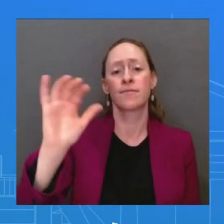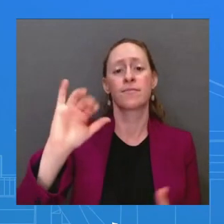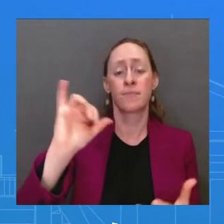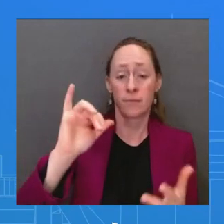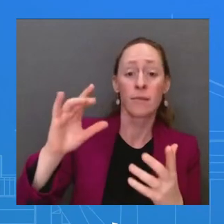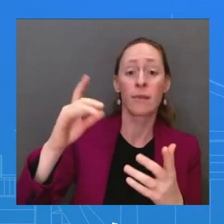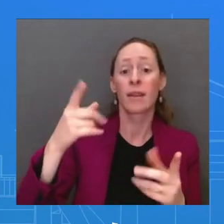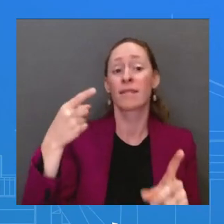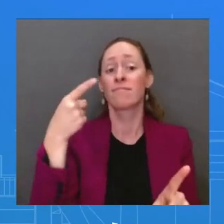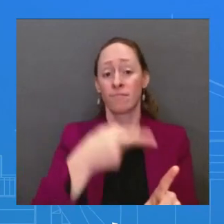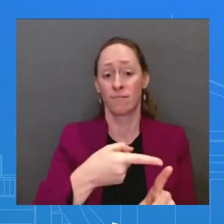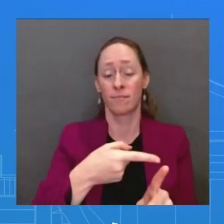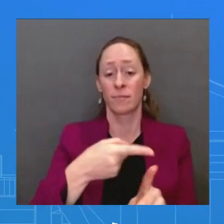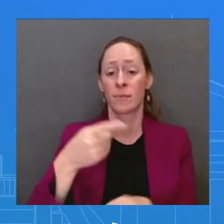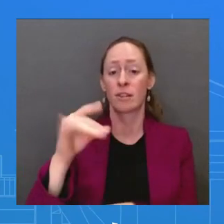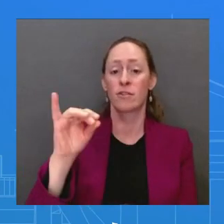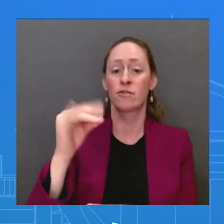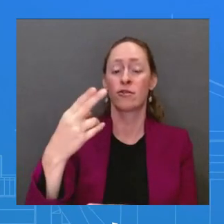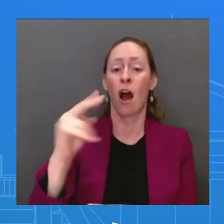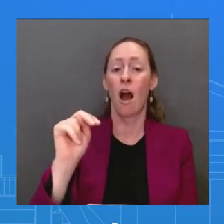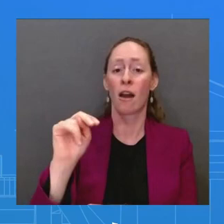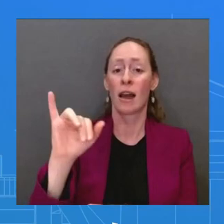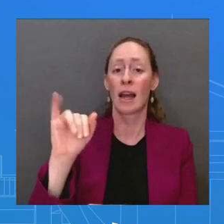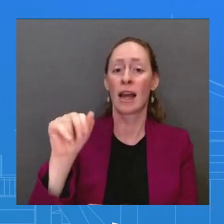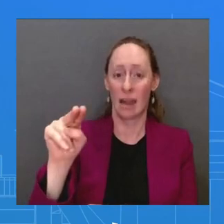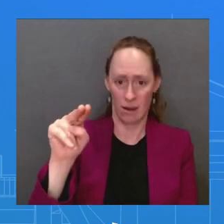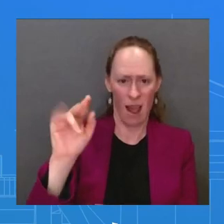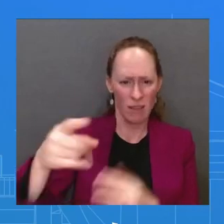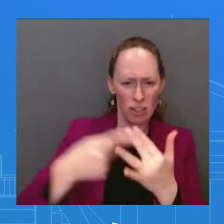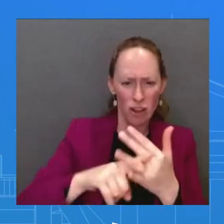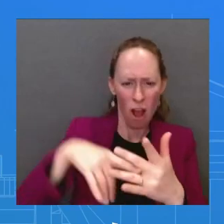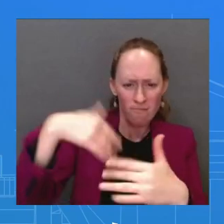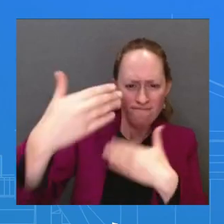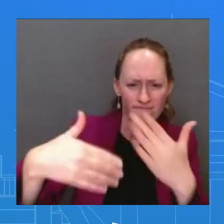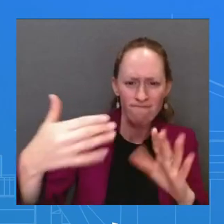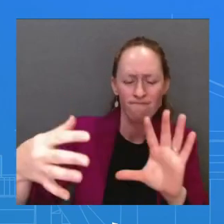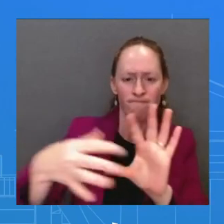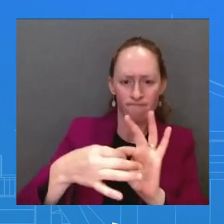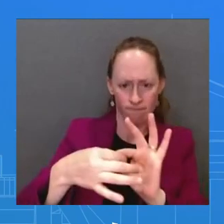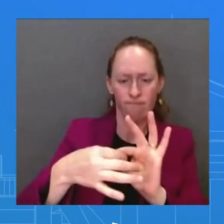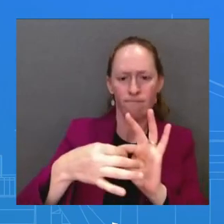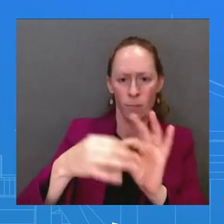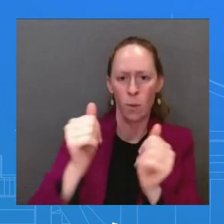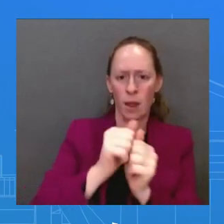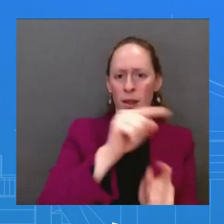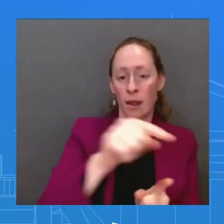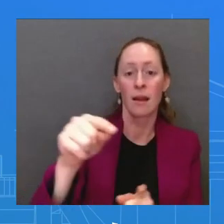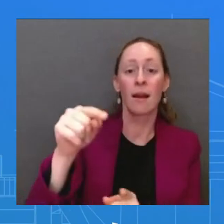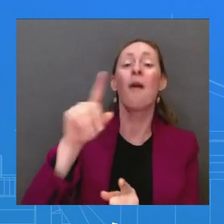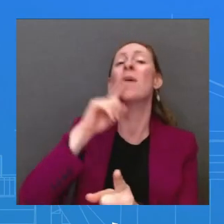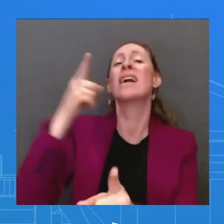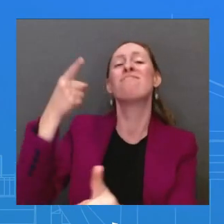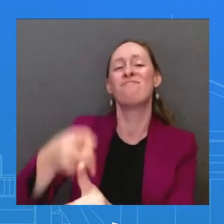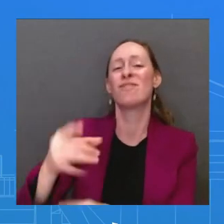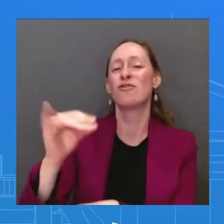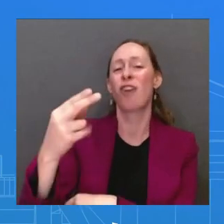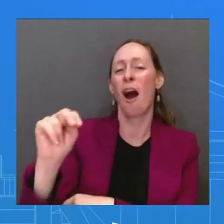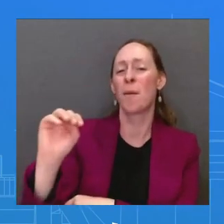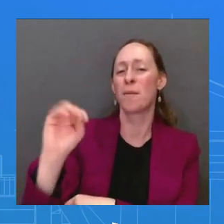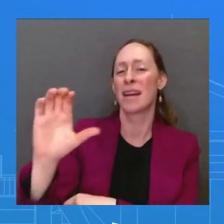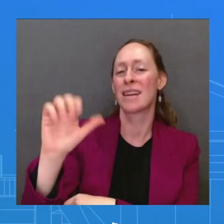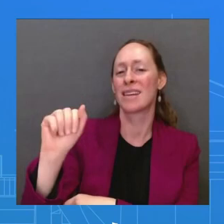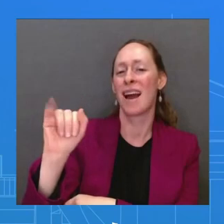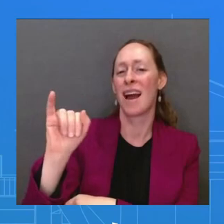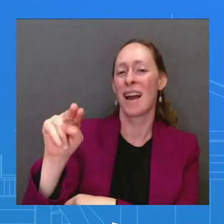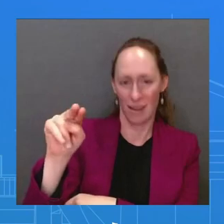Sea to critical and emerging technologies, the United States and Vietnam will chart out a vision for facing the 21st century together,